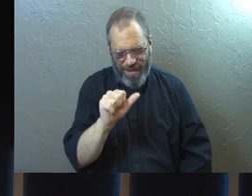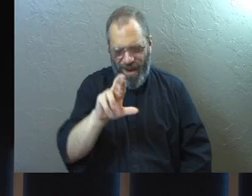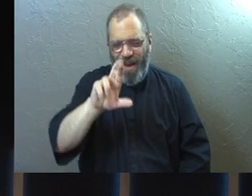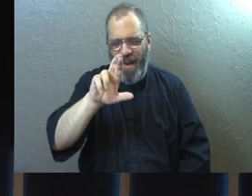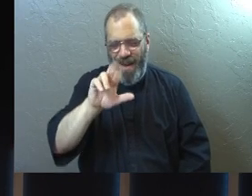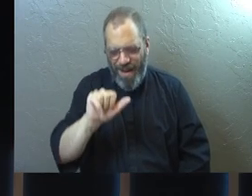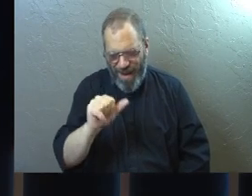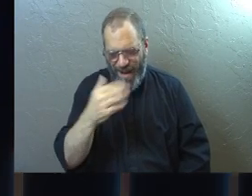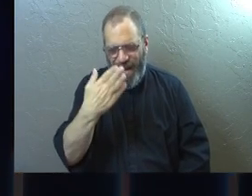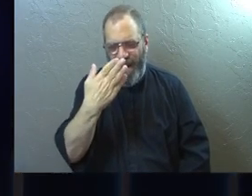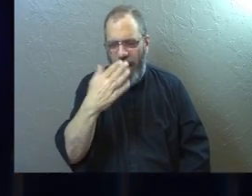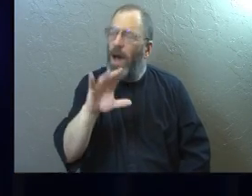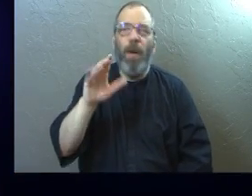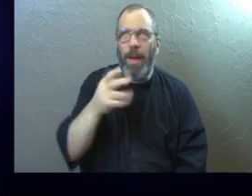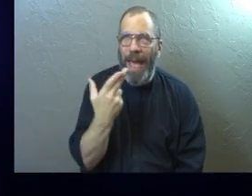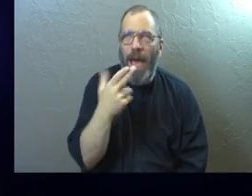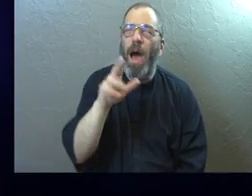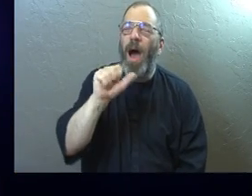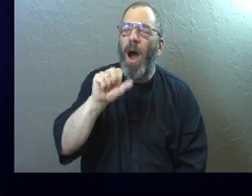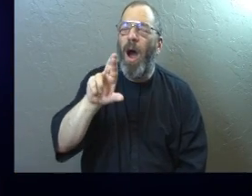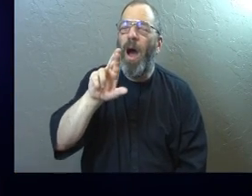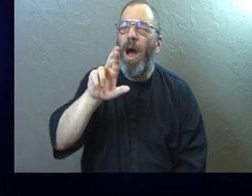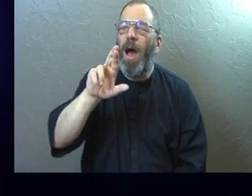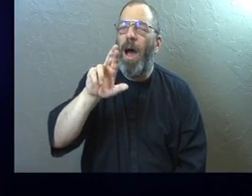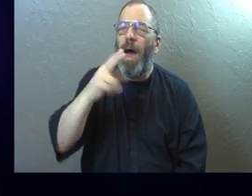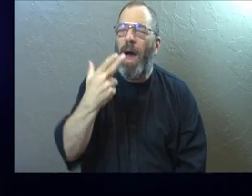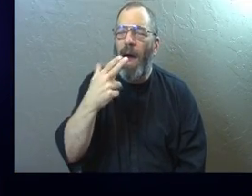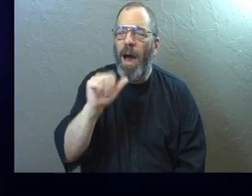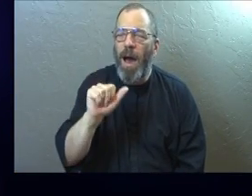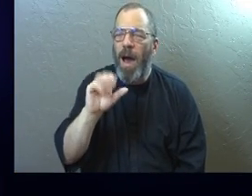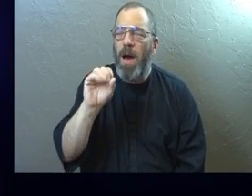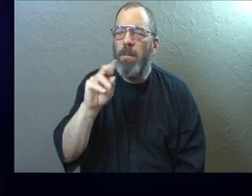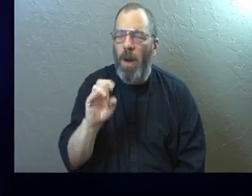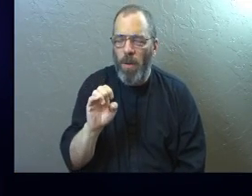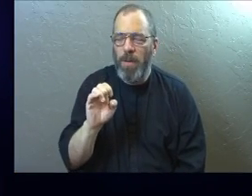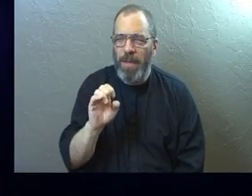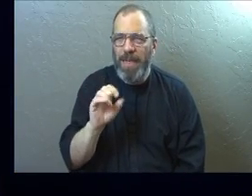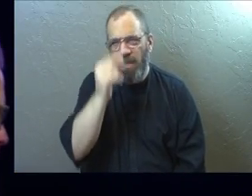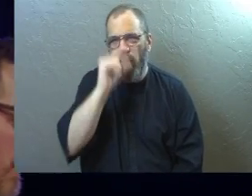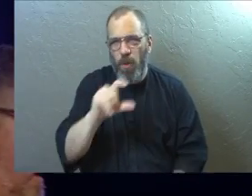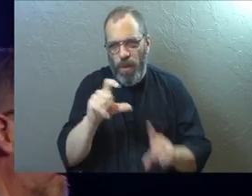Arhabon. Again, arhabon. Arhabon.